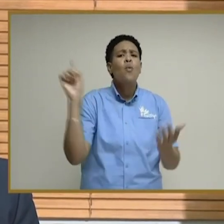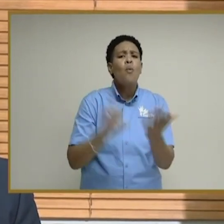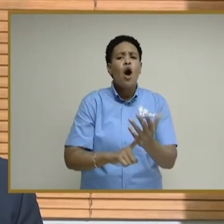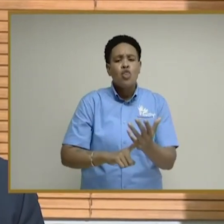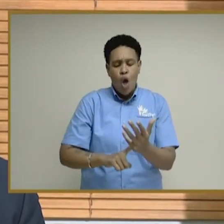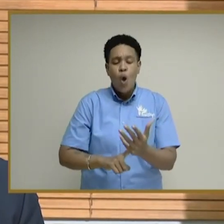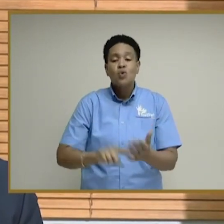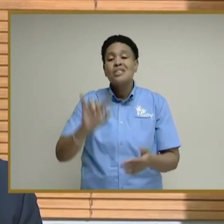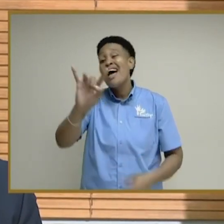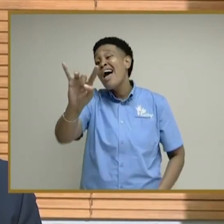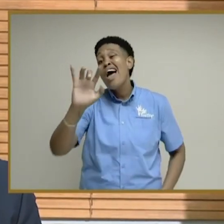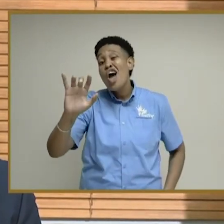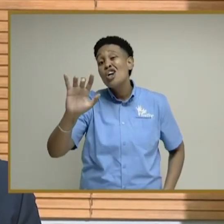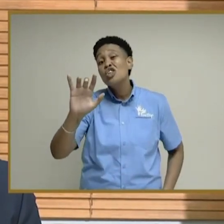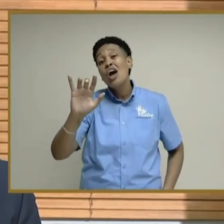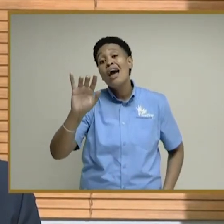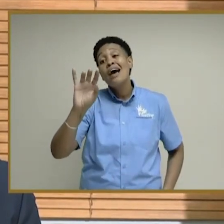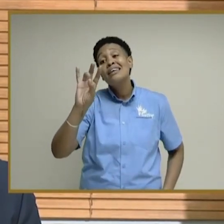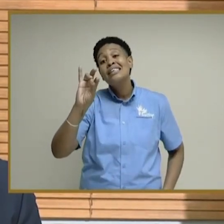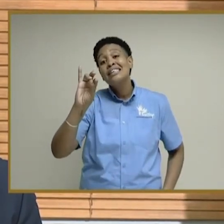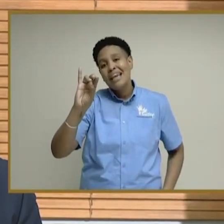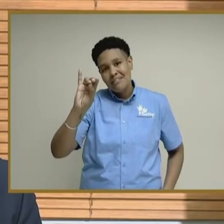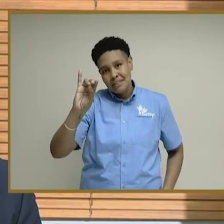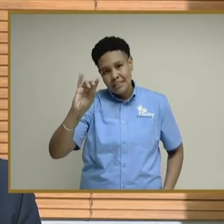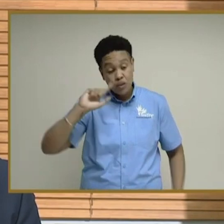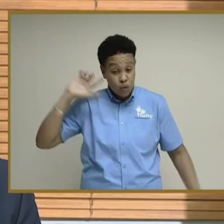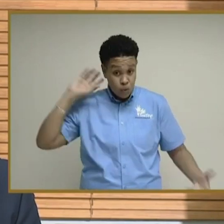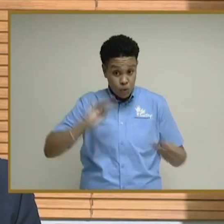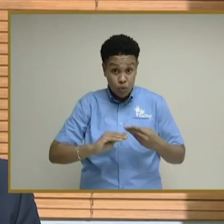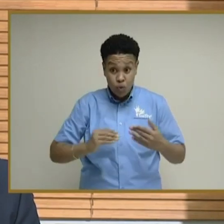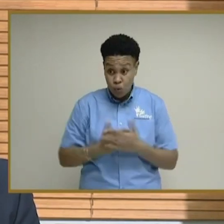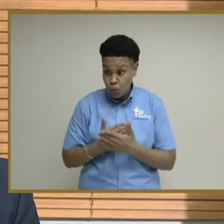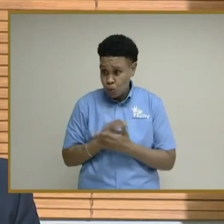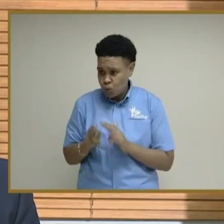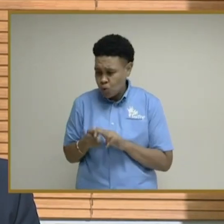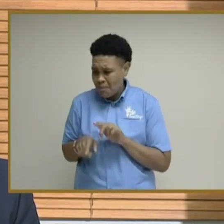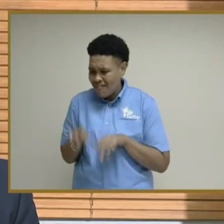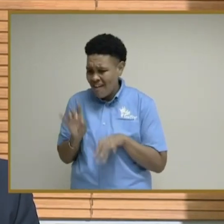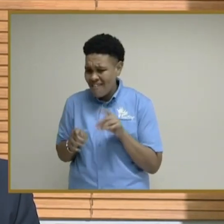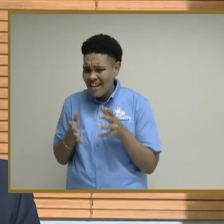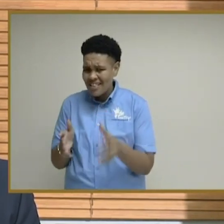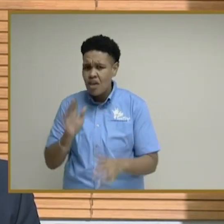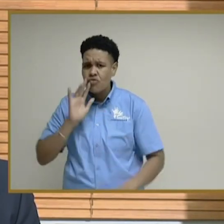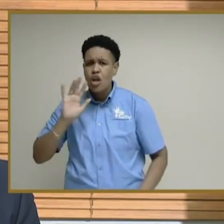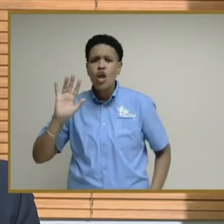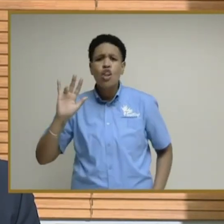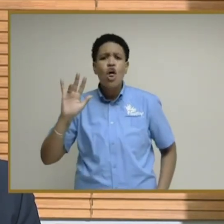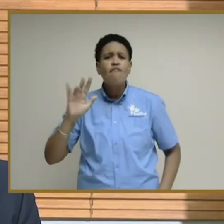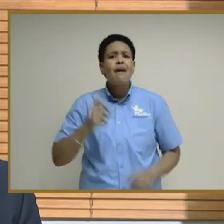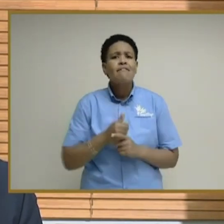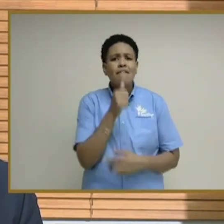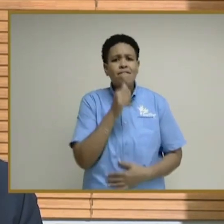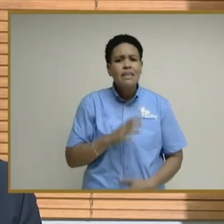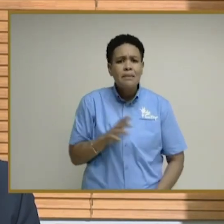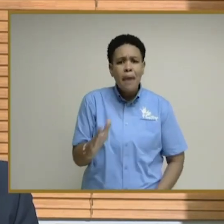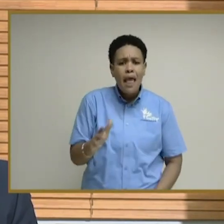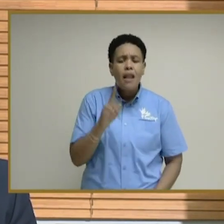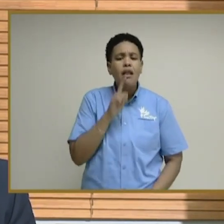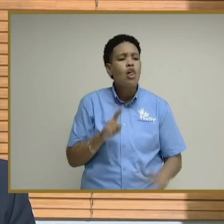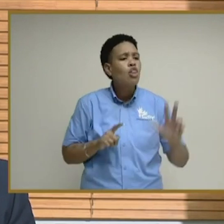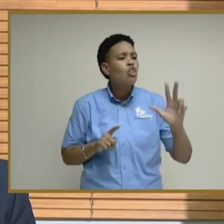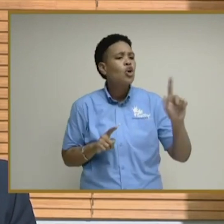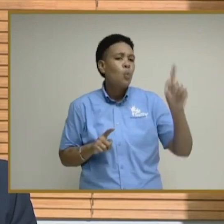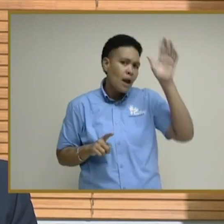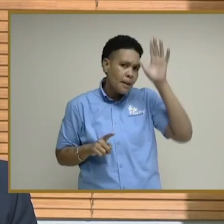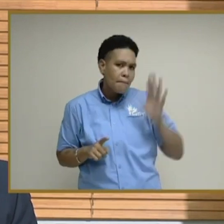,870. Of the new cases, 35 are females and 31